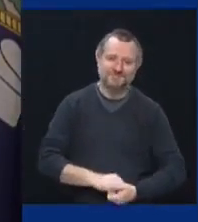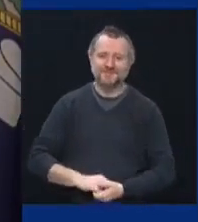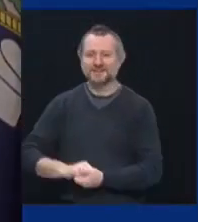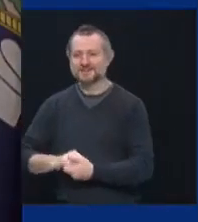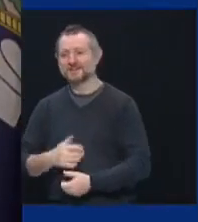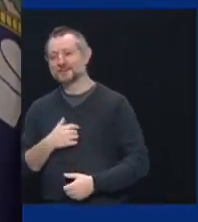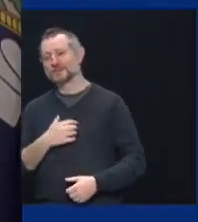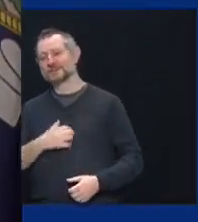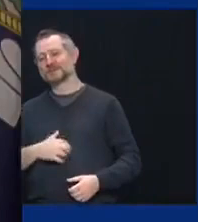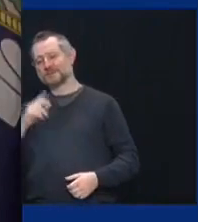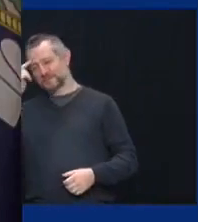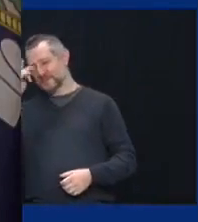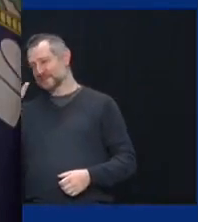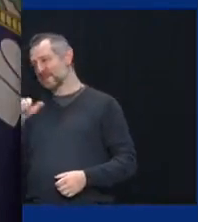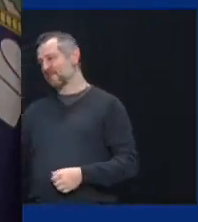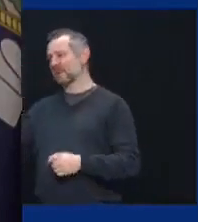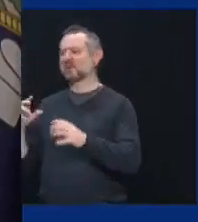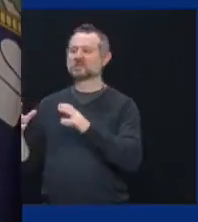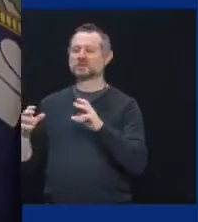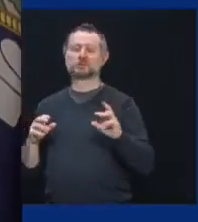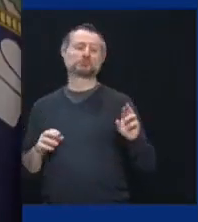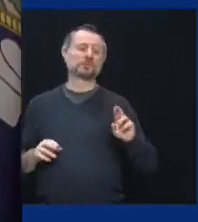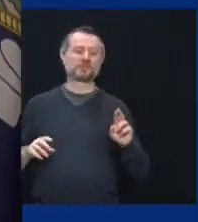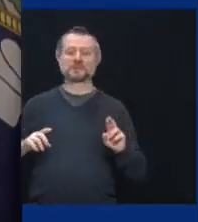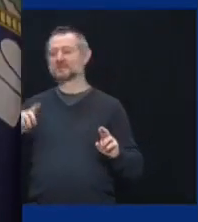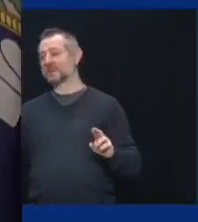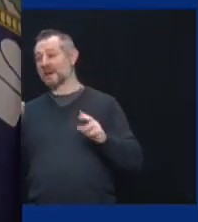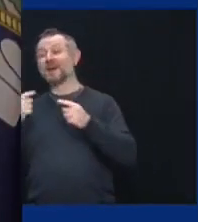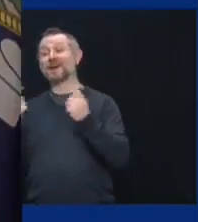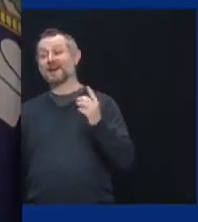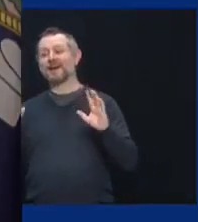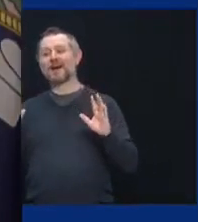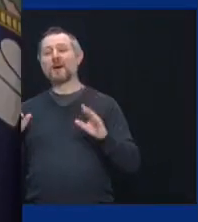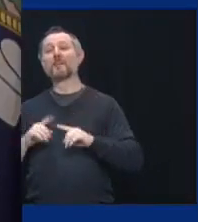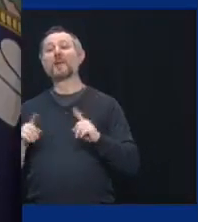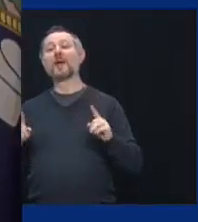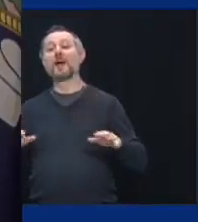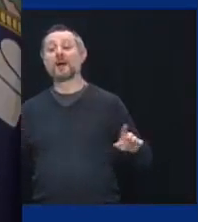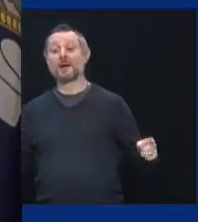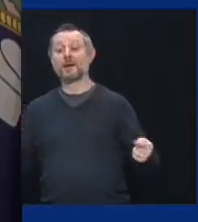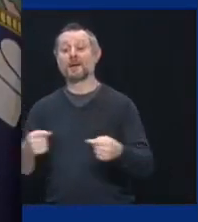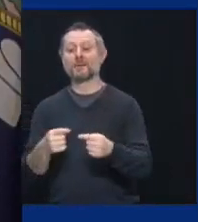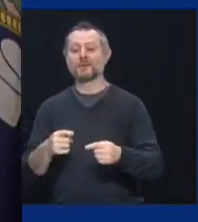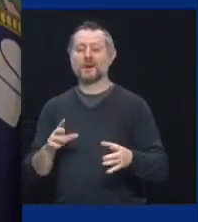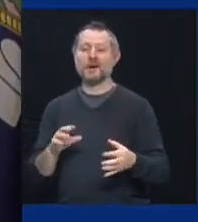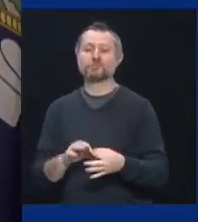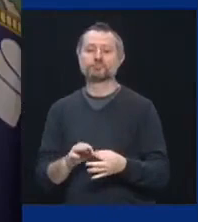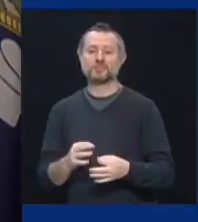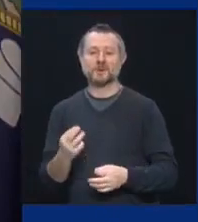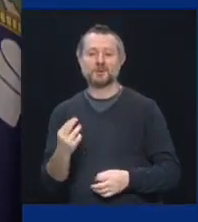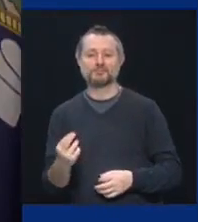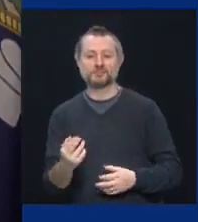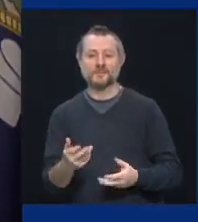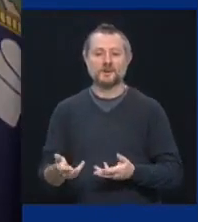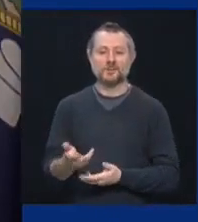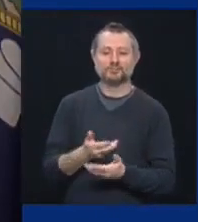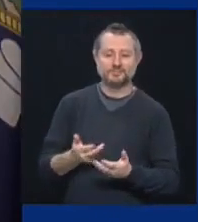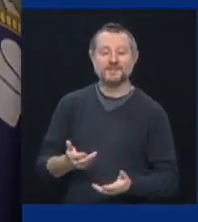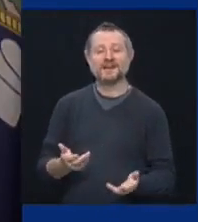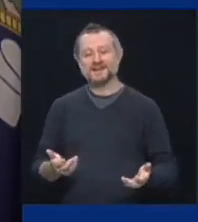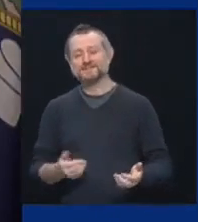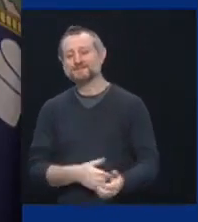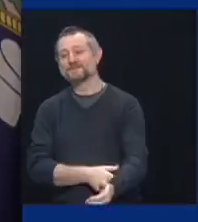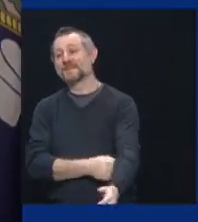you can have a difference of opinion, uh, but you have, you can share a commonality and a decency. And we have that, we have that here